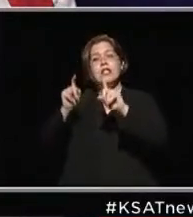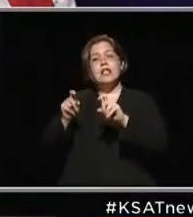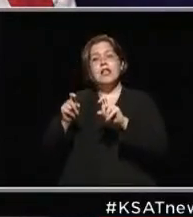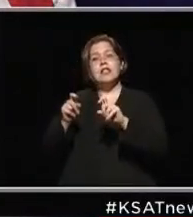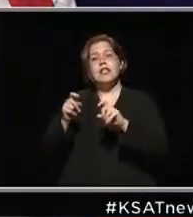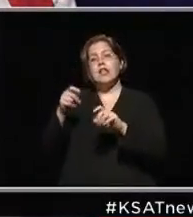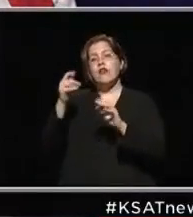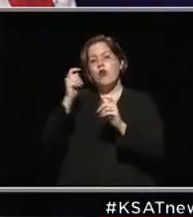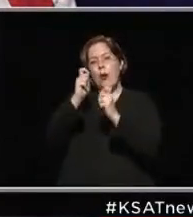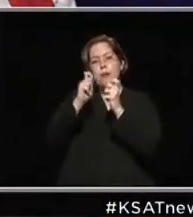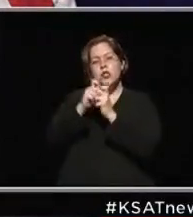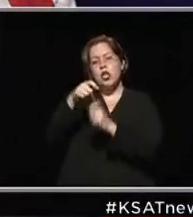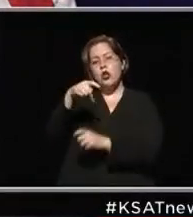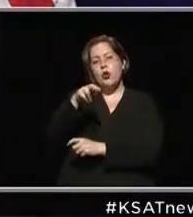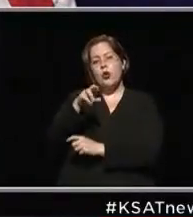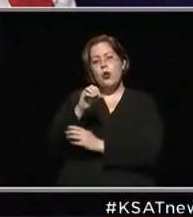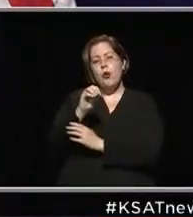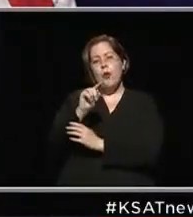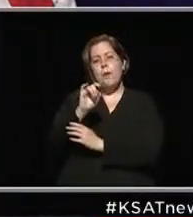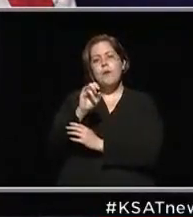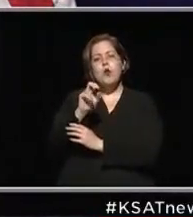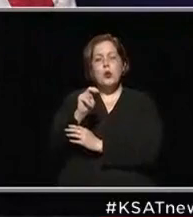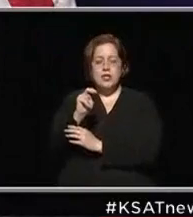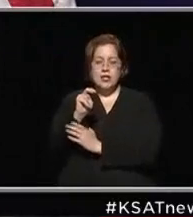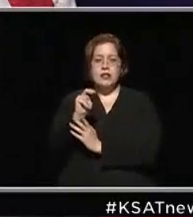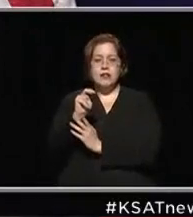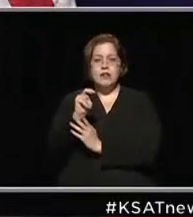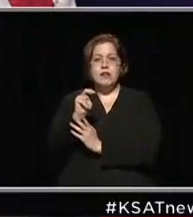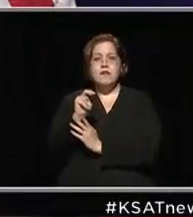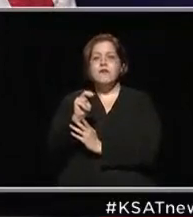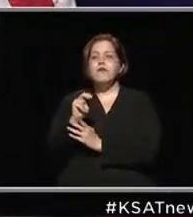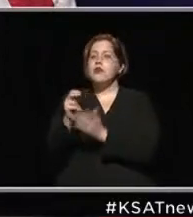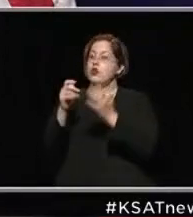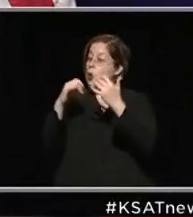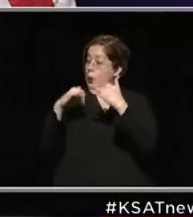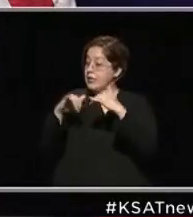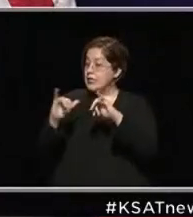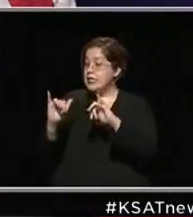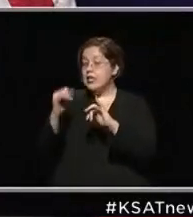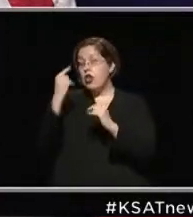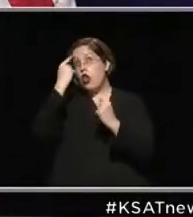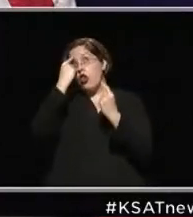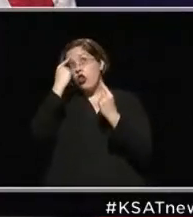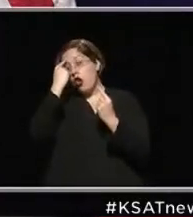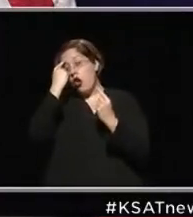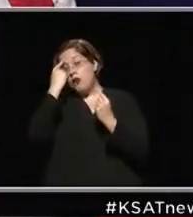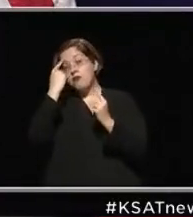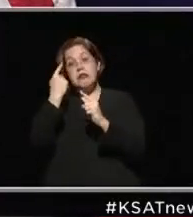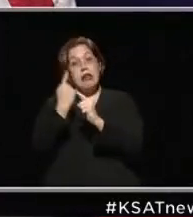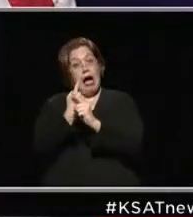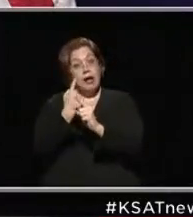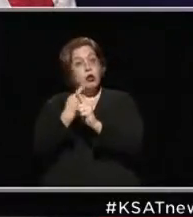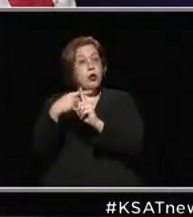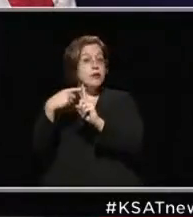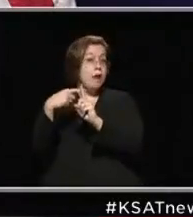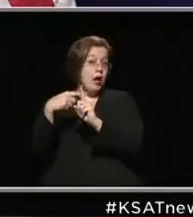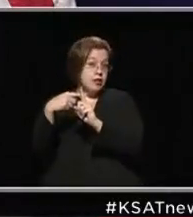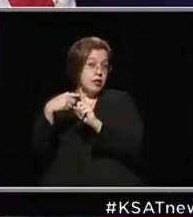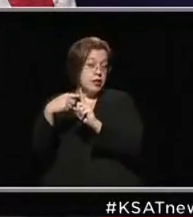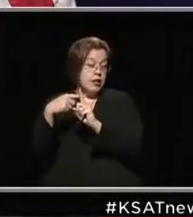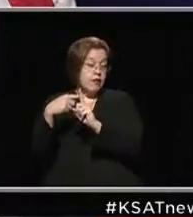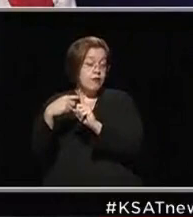protein. And so it's still considered an accurate positive. And